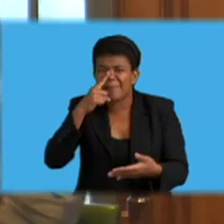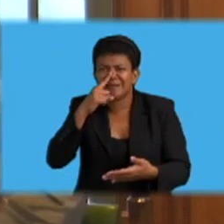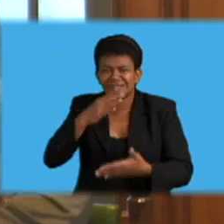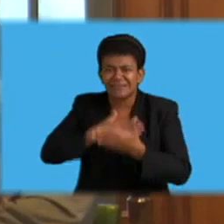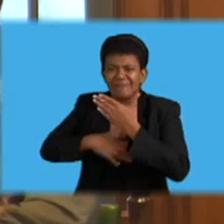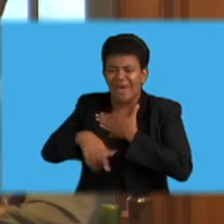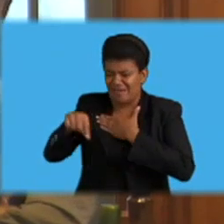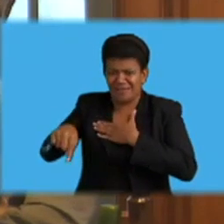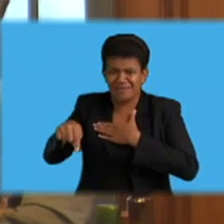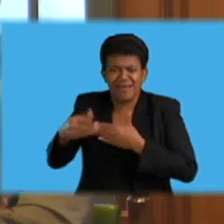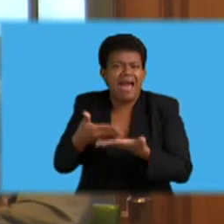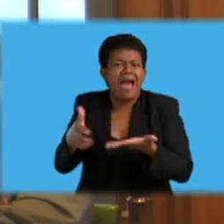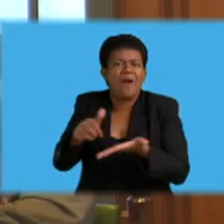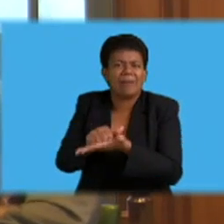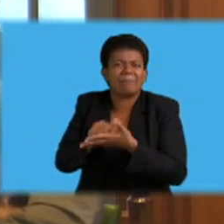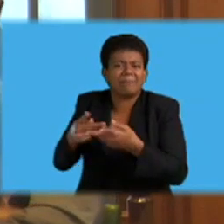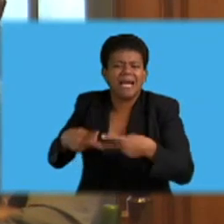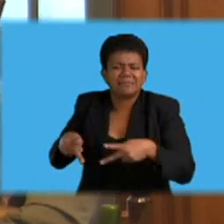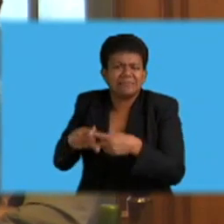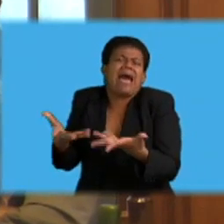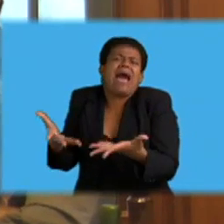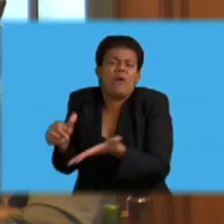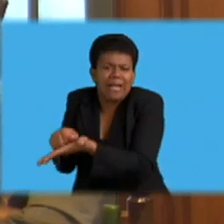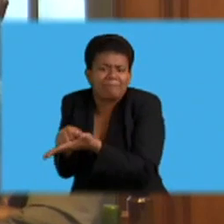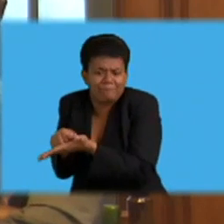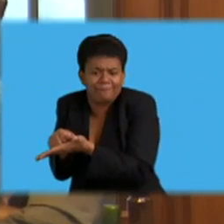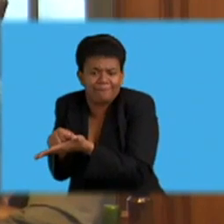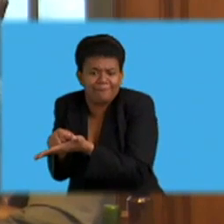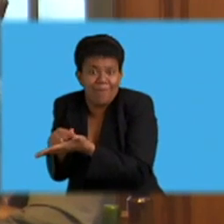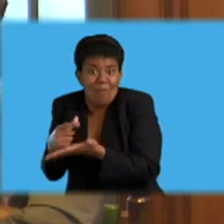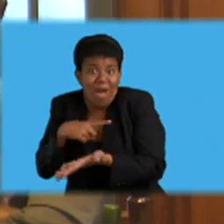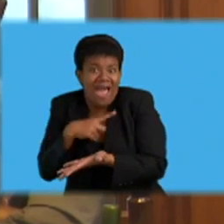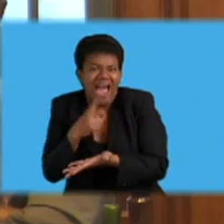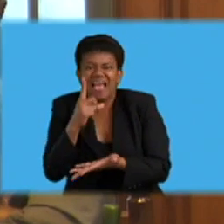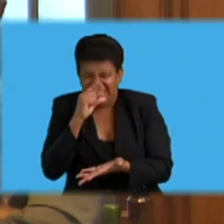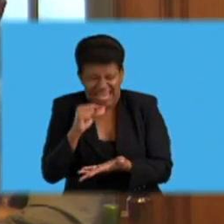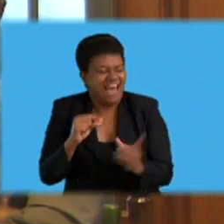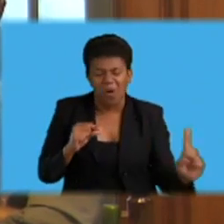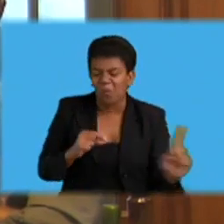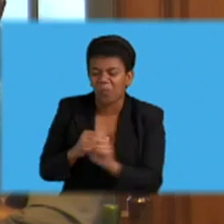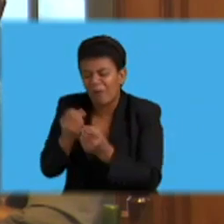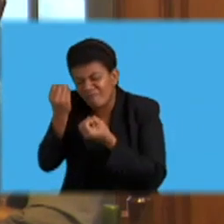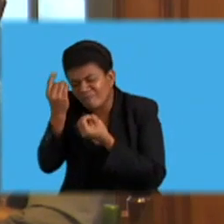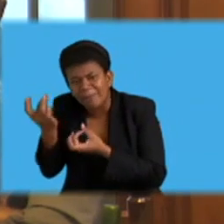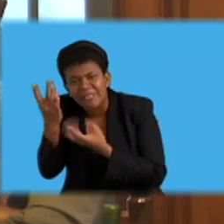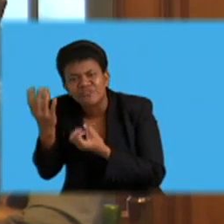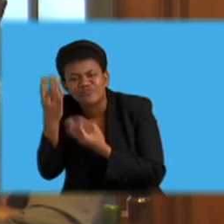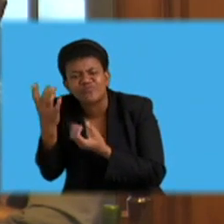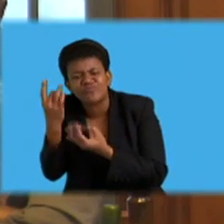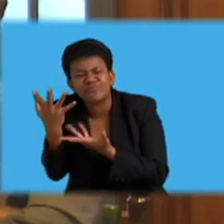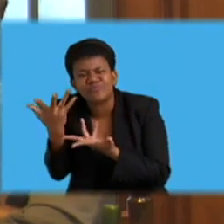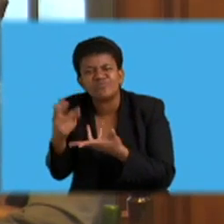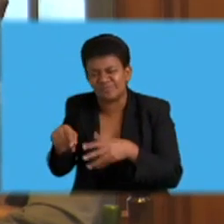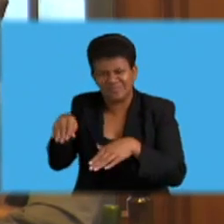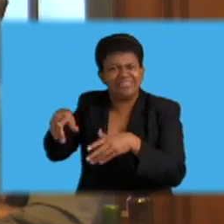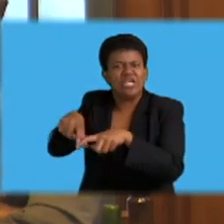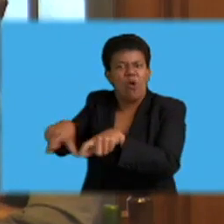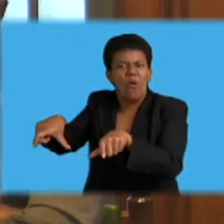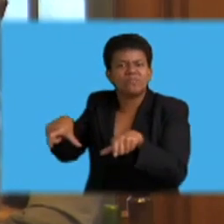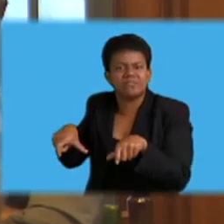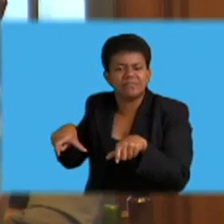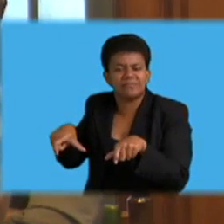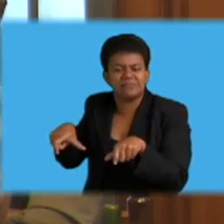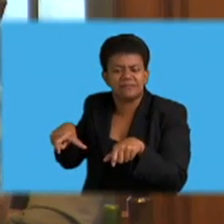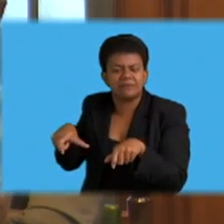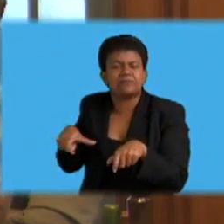to give evidence more voluntarily and in a conducive environment. These are some of the areas probably we can